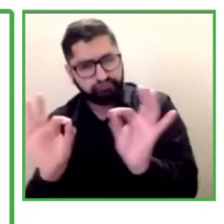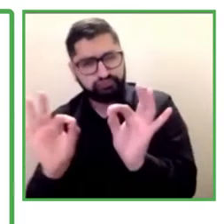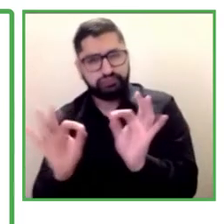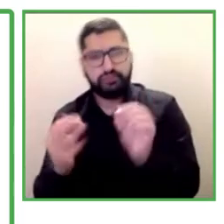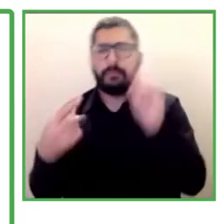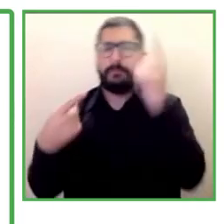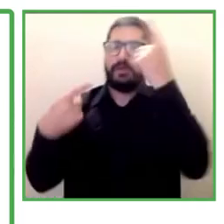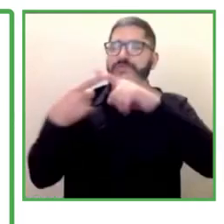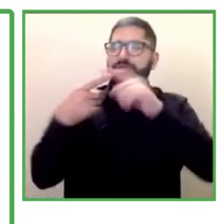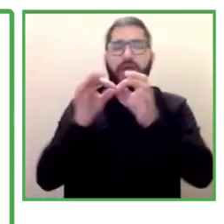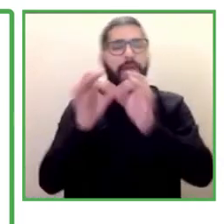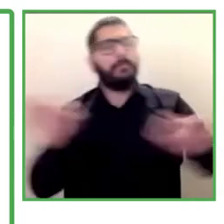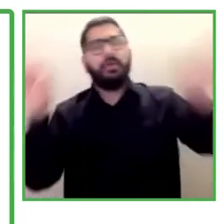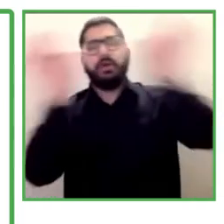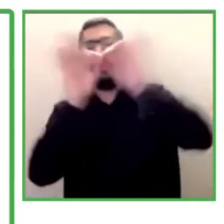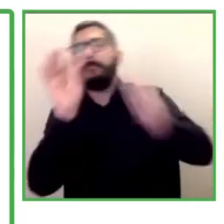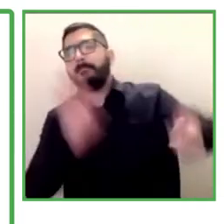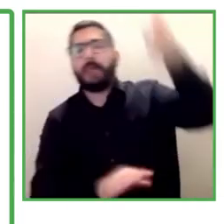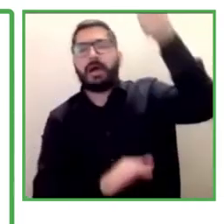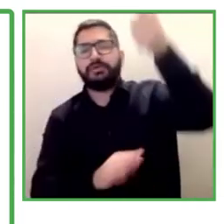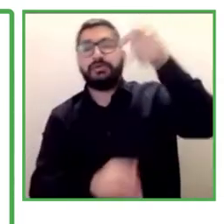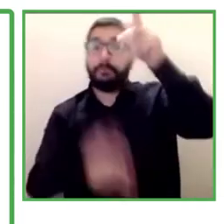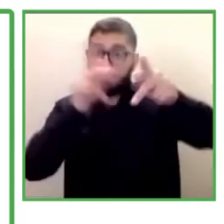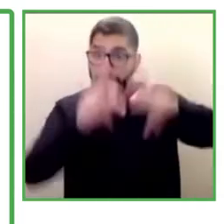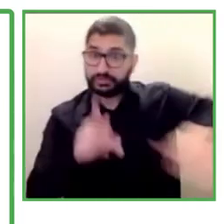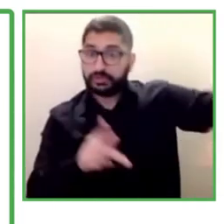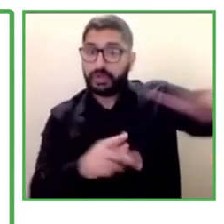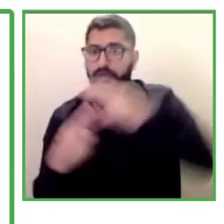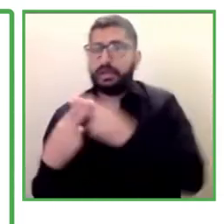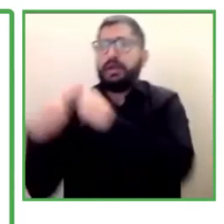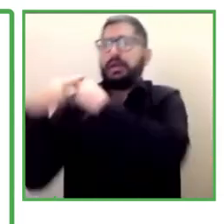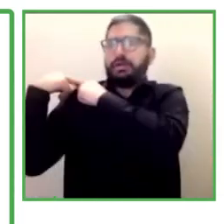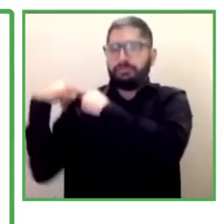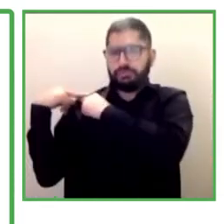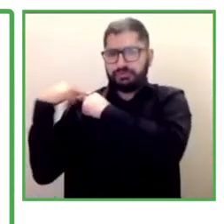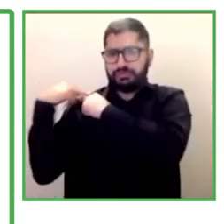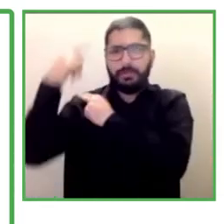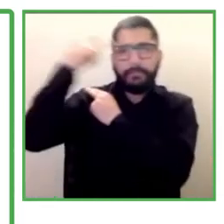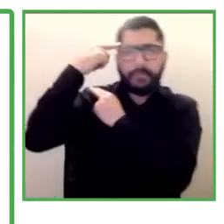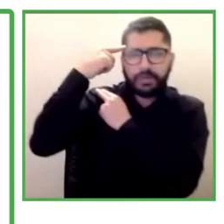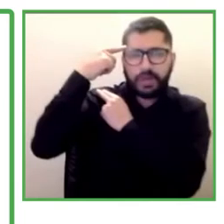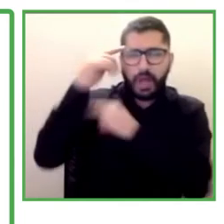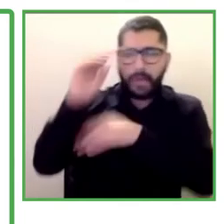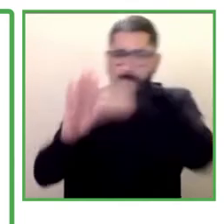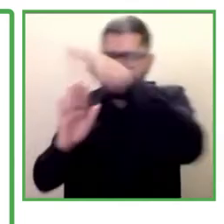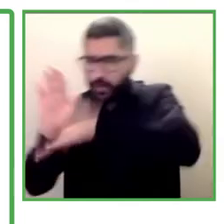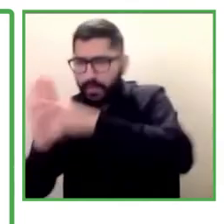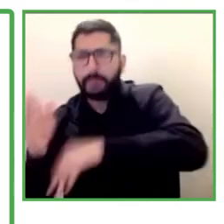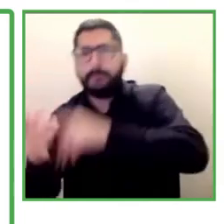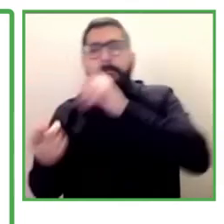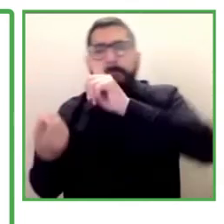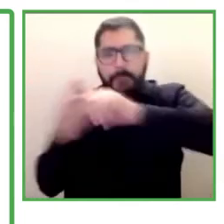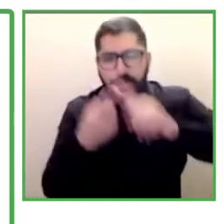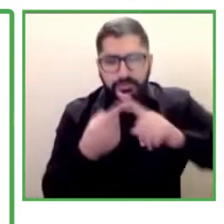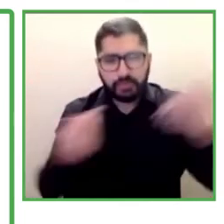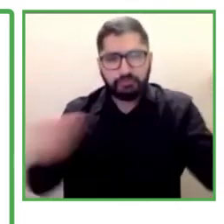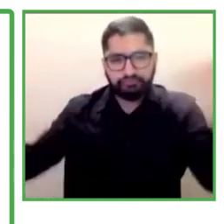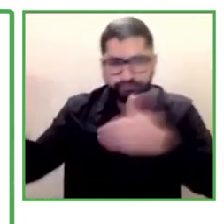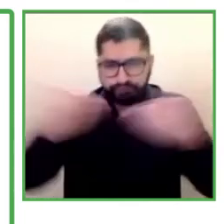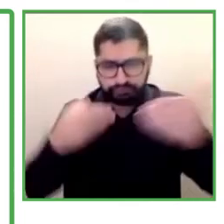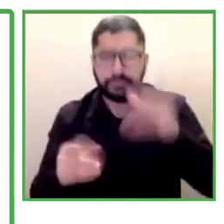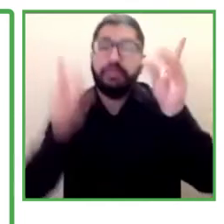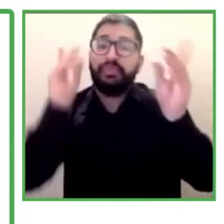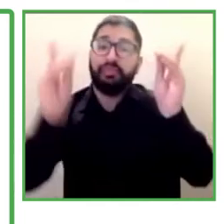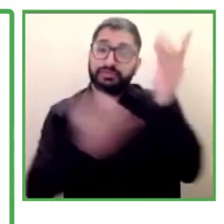confirm that through the players, confirm the low participation and representativity of the people with